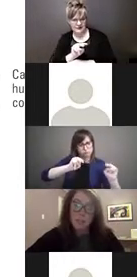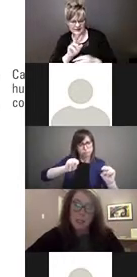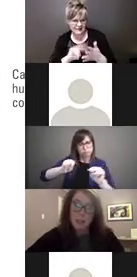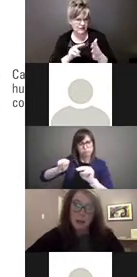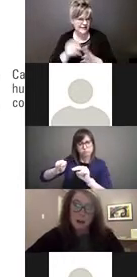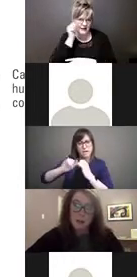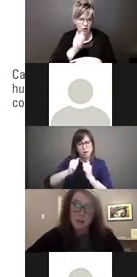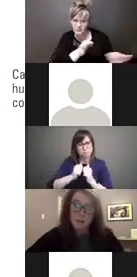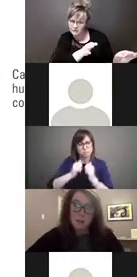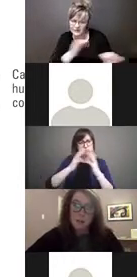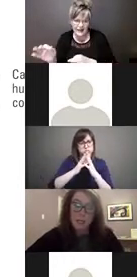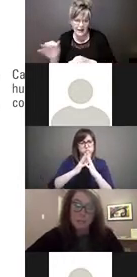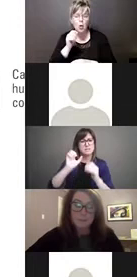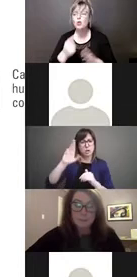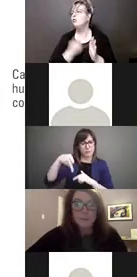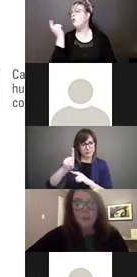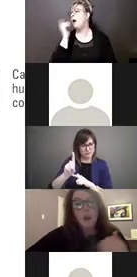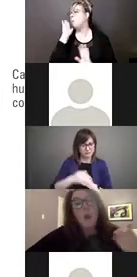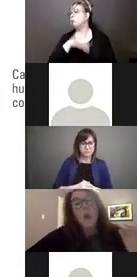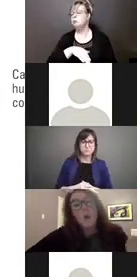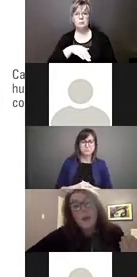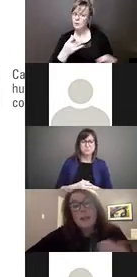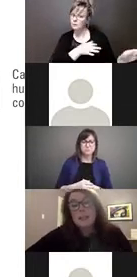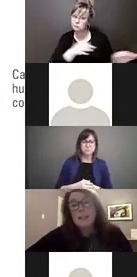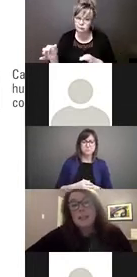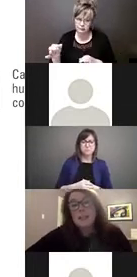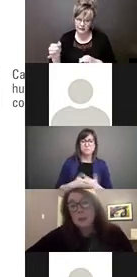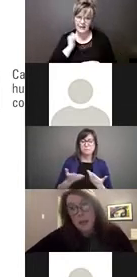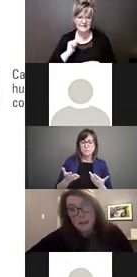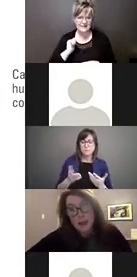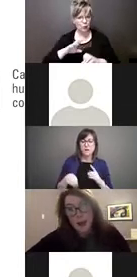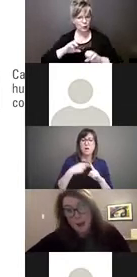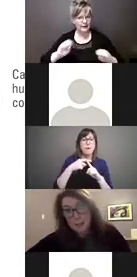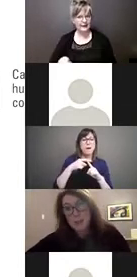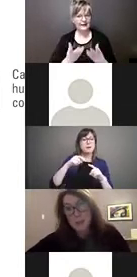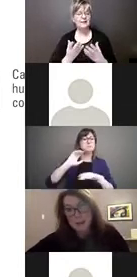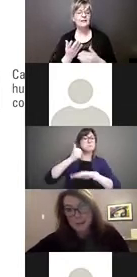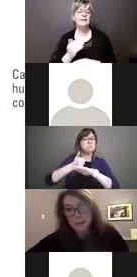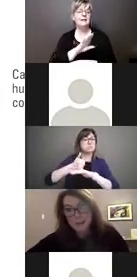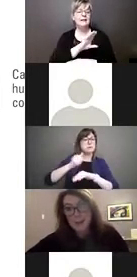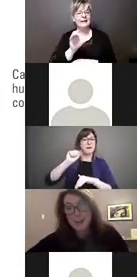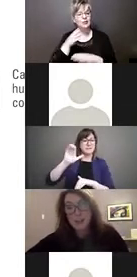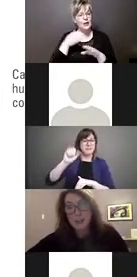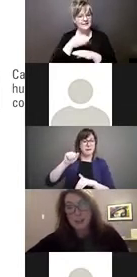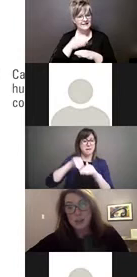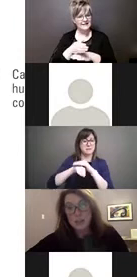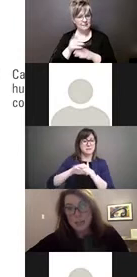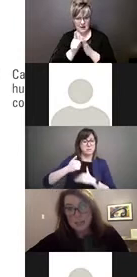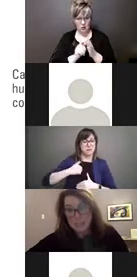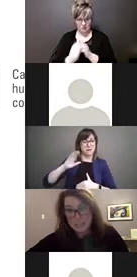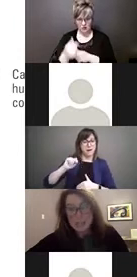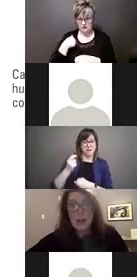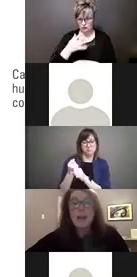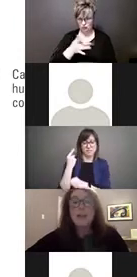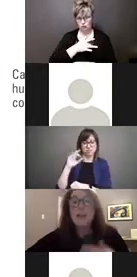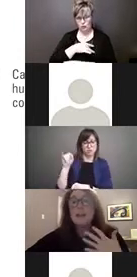implementation of the CRPD. When the Accessible Canada Act was passed in June 2019,